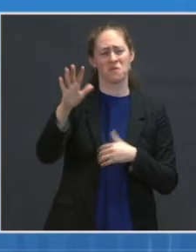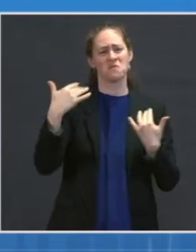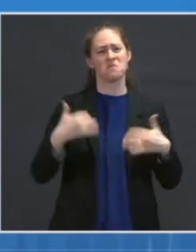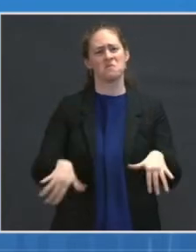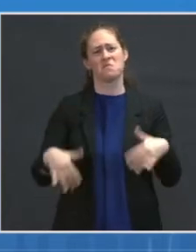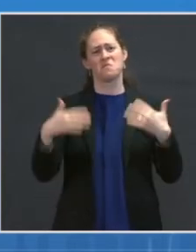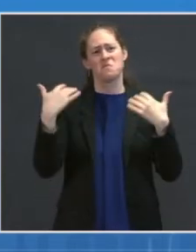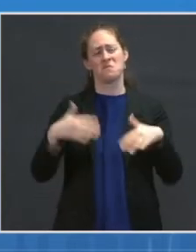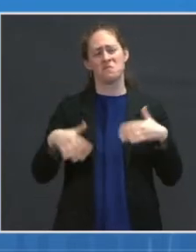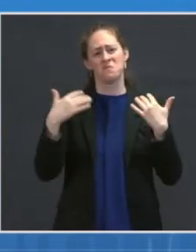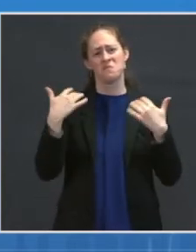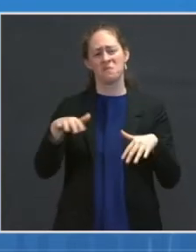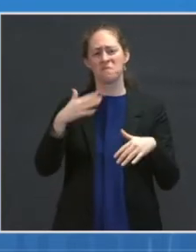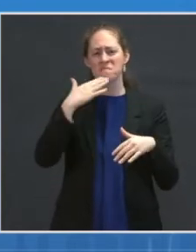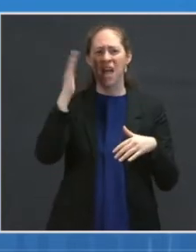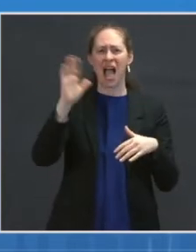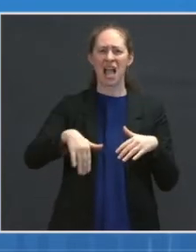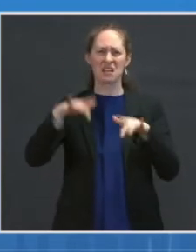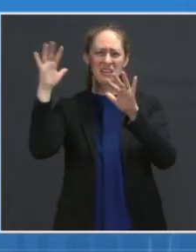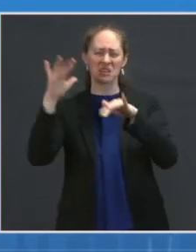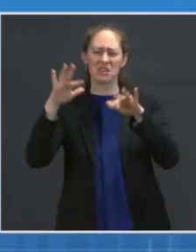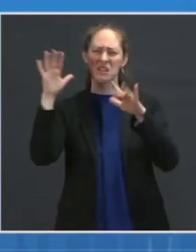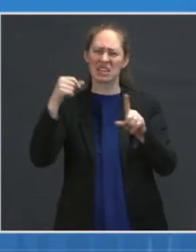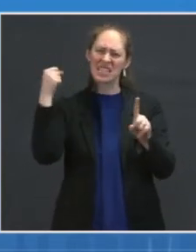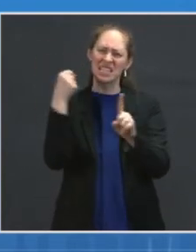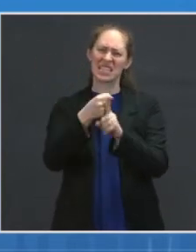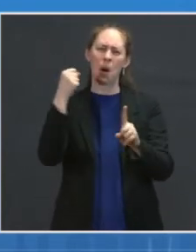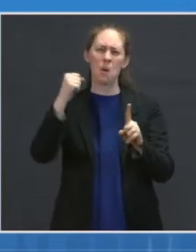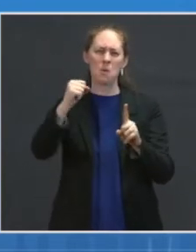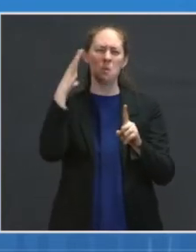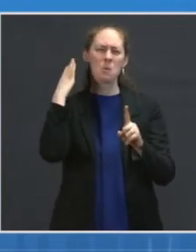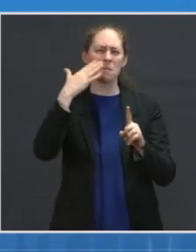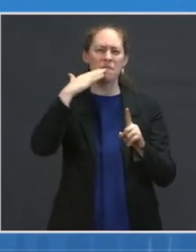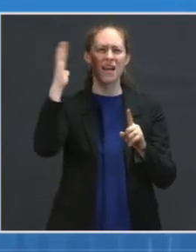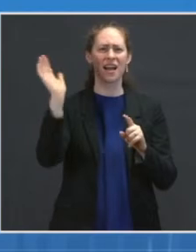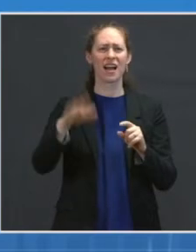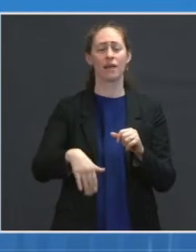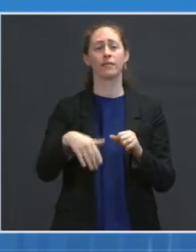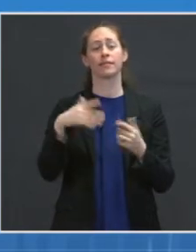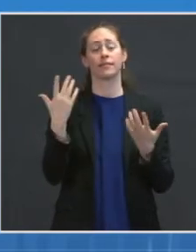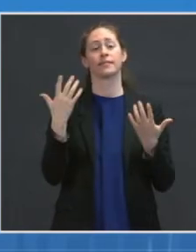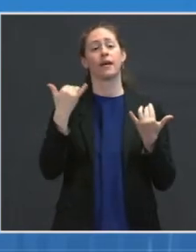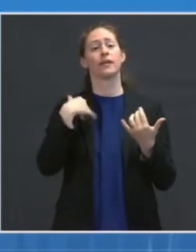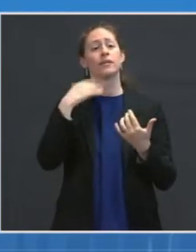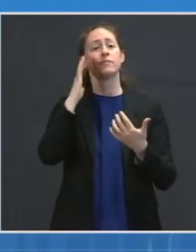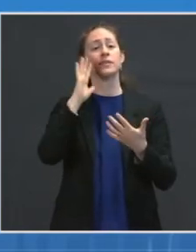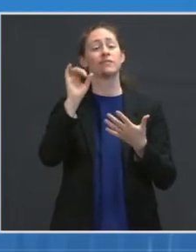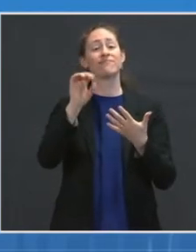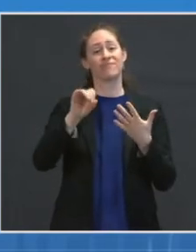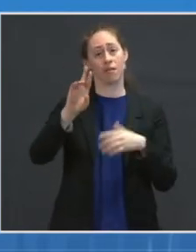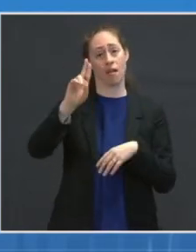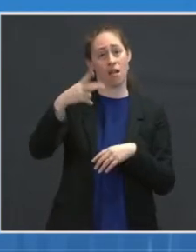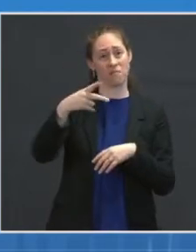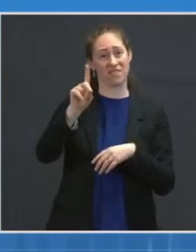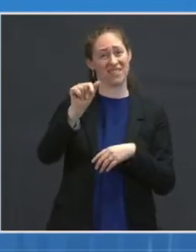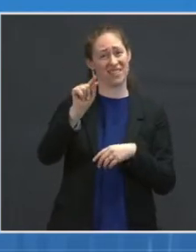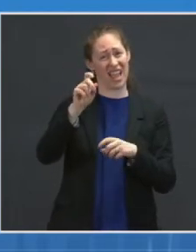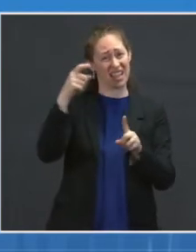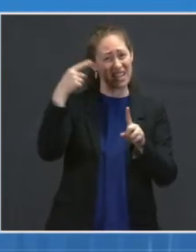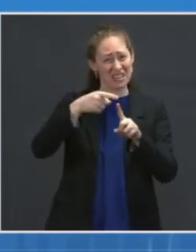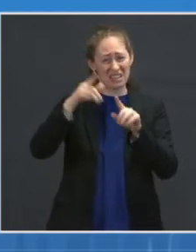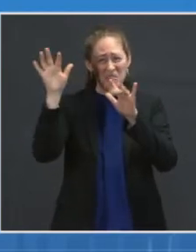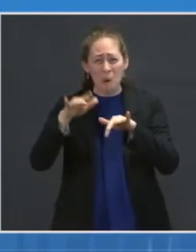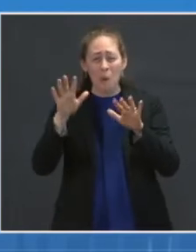weather this week. Now, I want to give an update on how severe weather across the country has impacted vaccine deliveries and